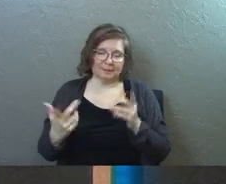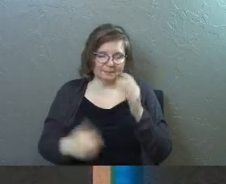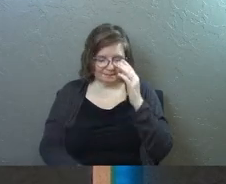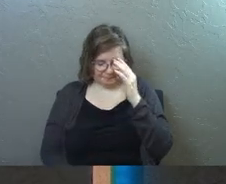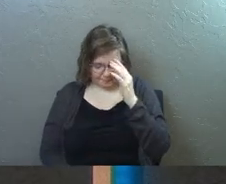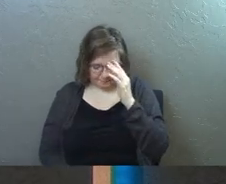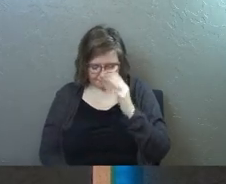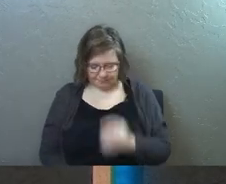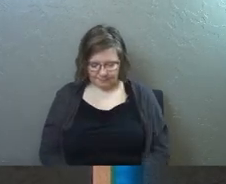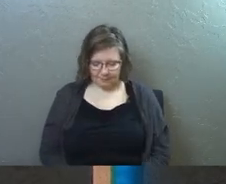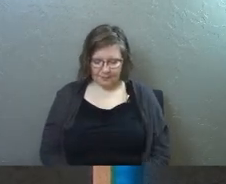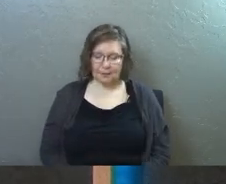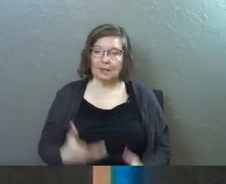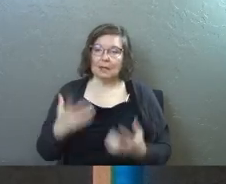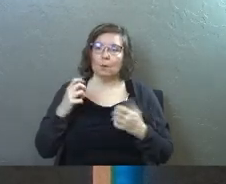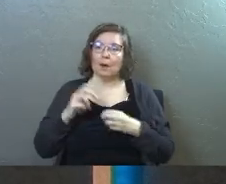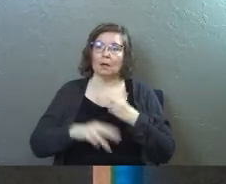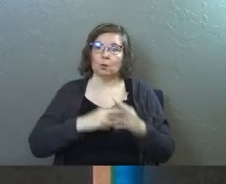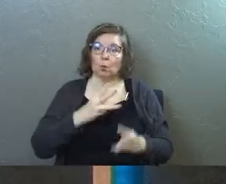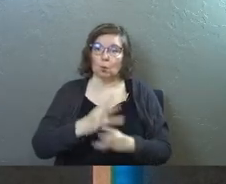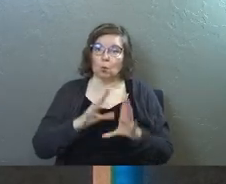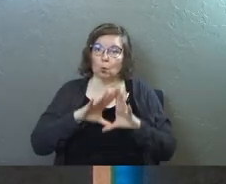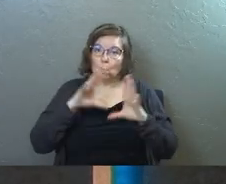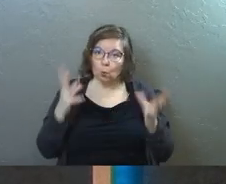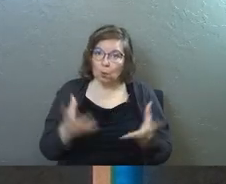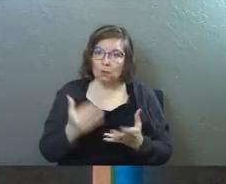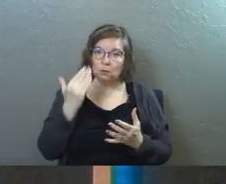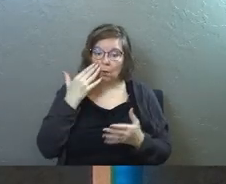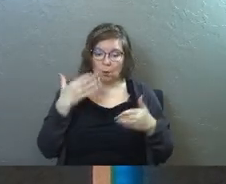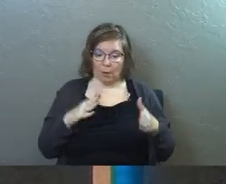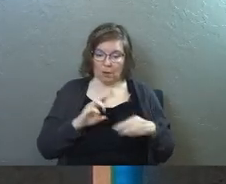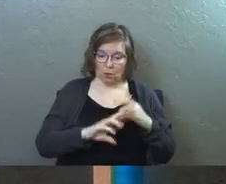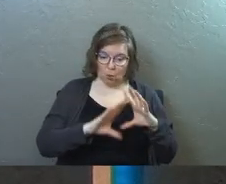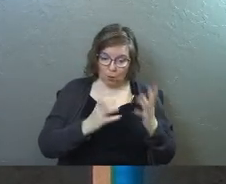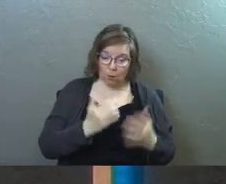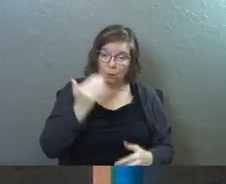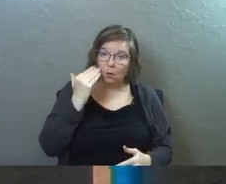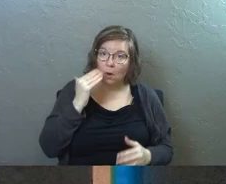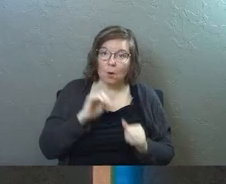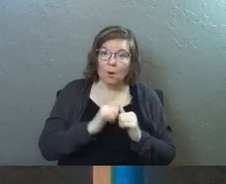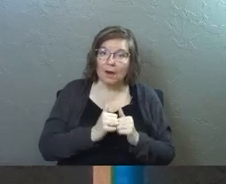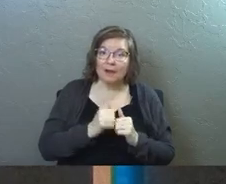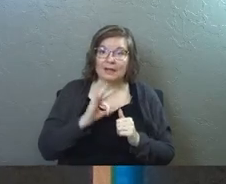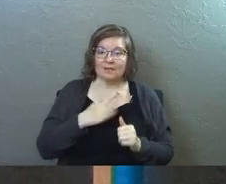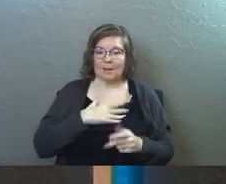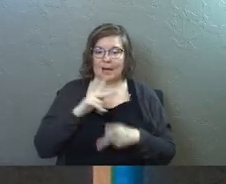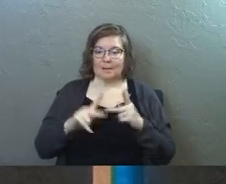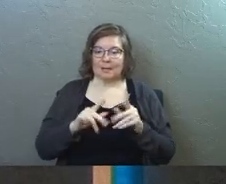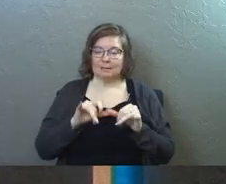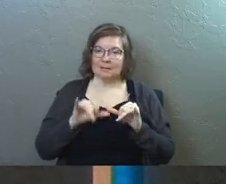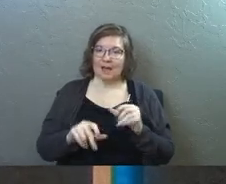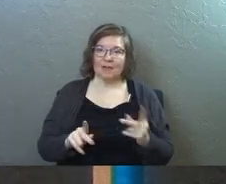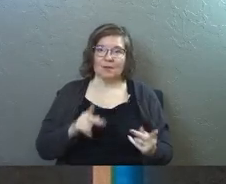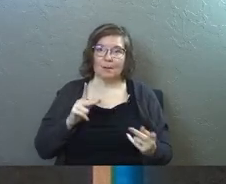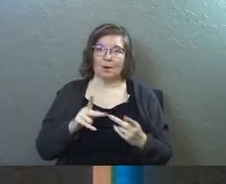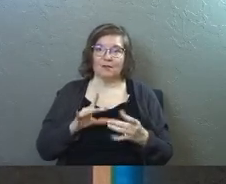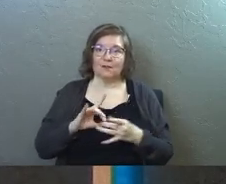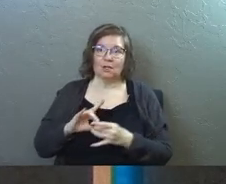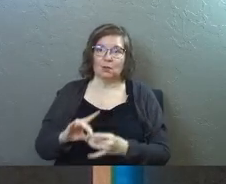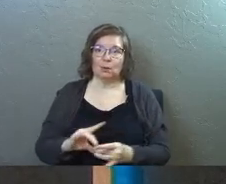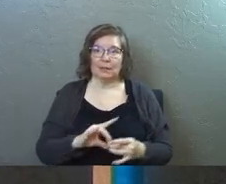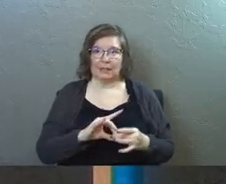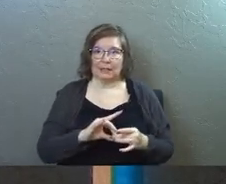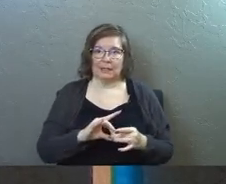he wanted the world to know he said the way that the world is going to know is if my people have perfect unity